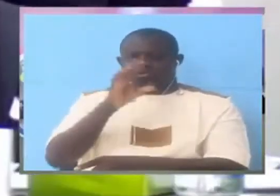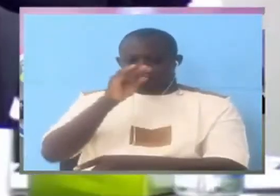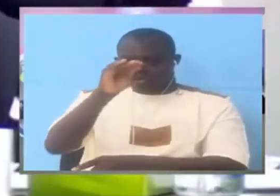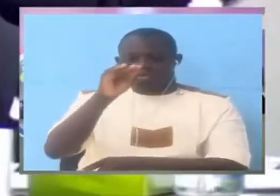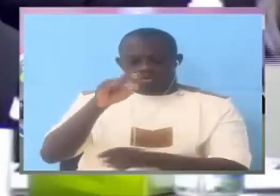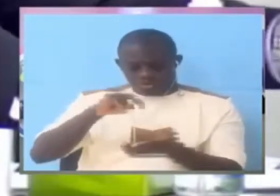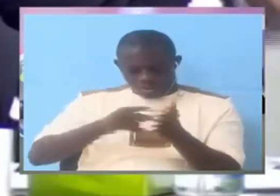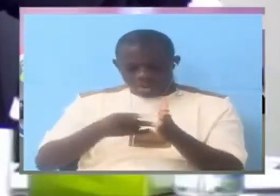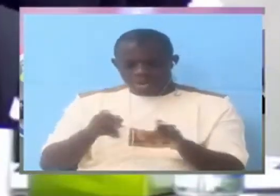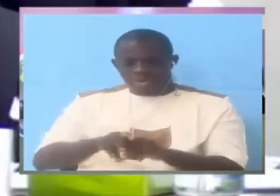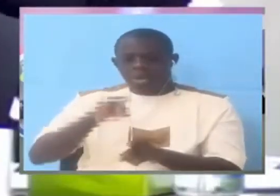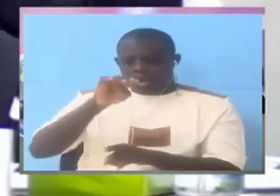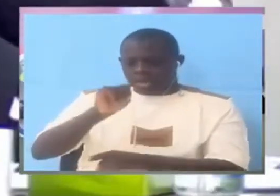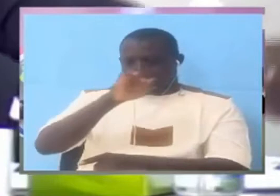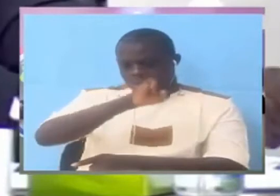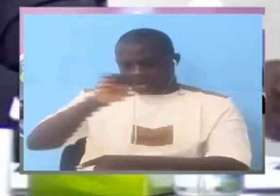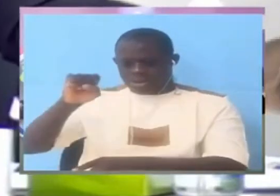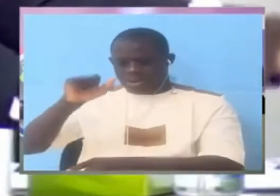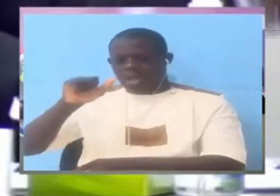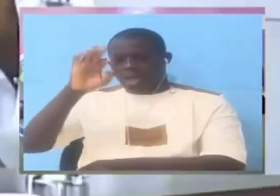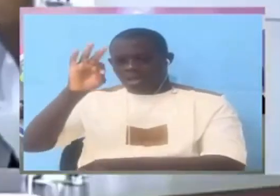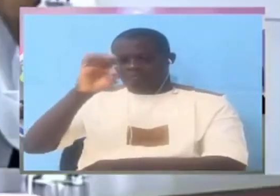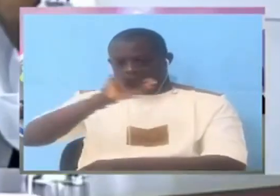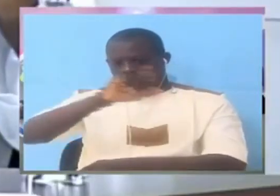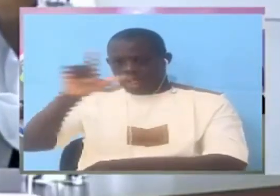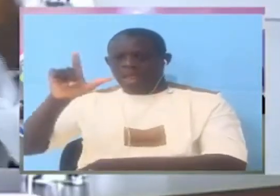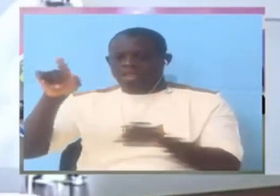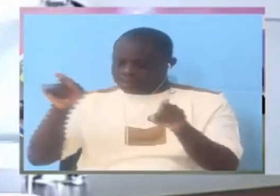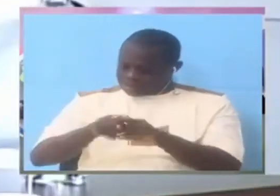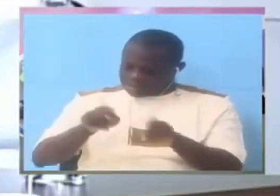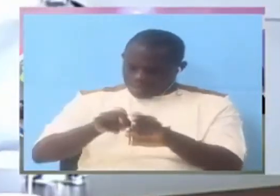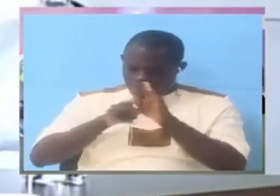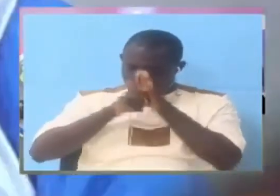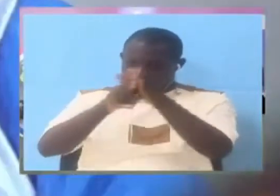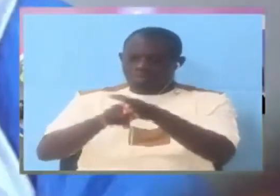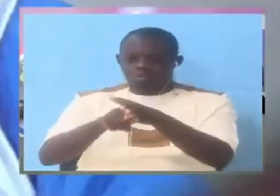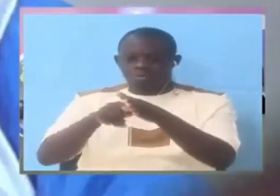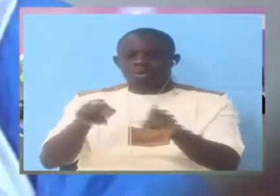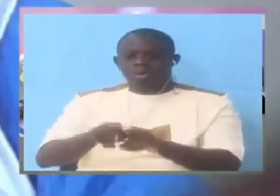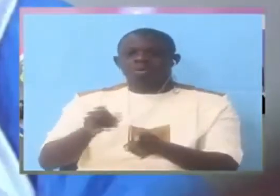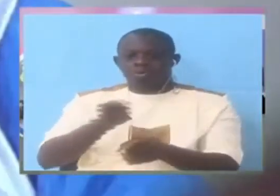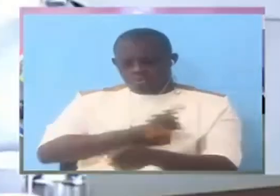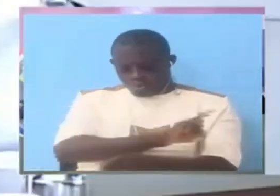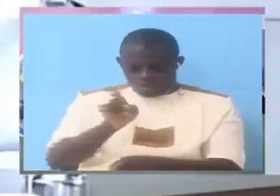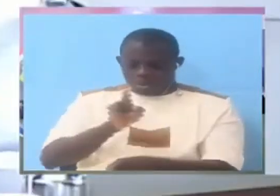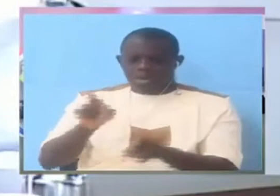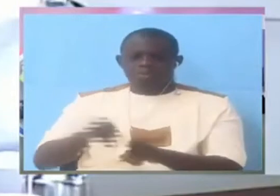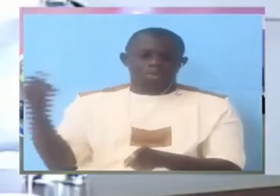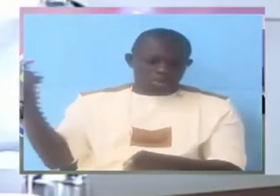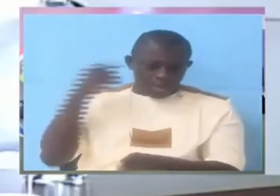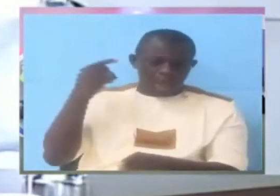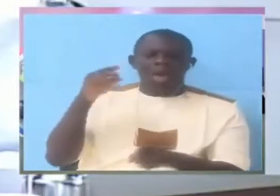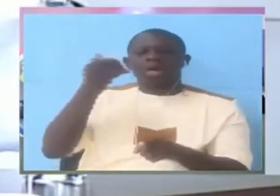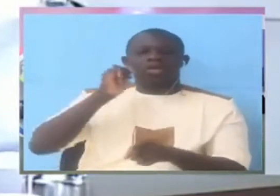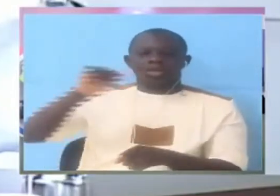example. It's the same example we received yesterday. It's the same example that Bishop objected to. They are playing from